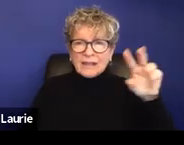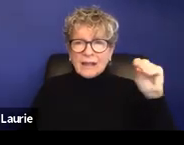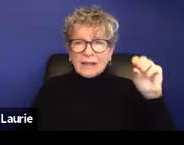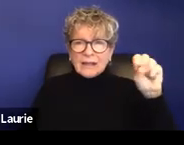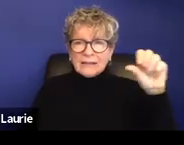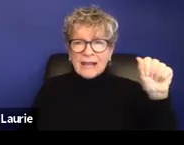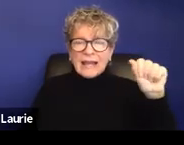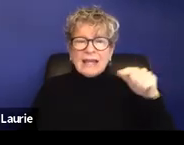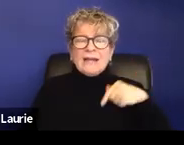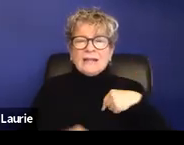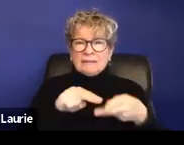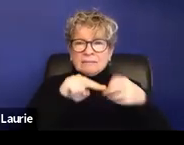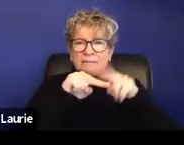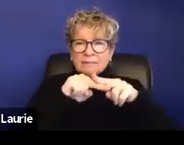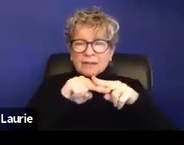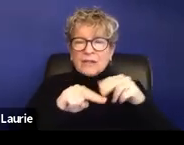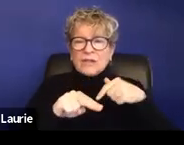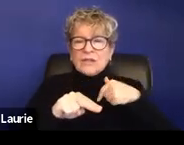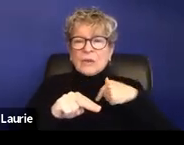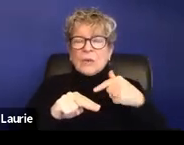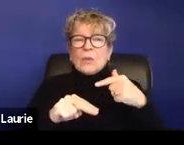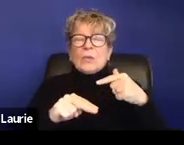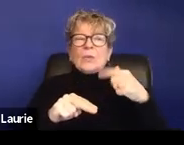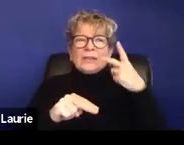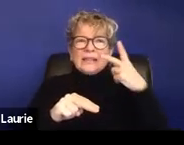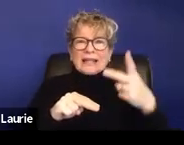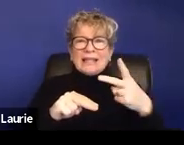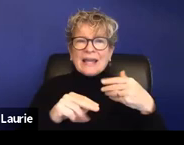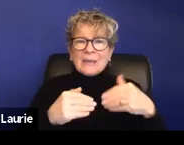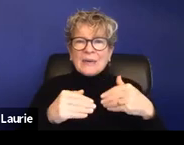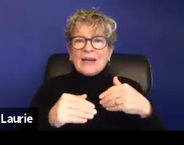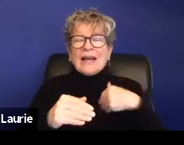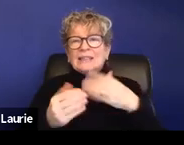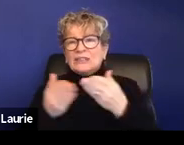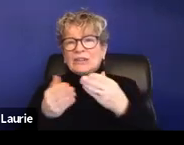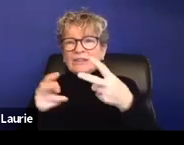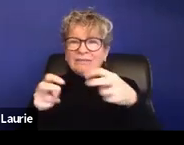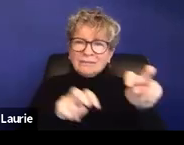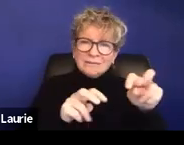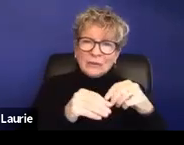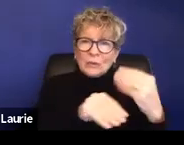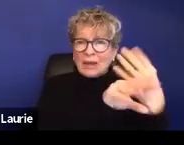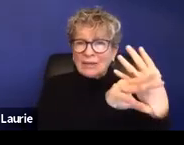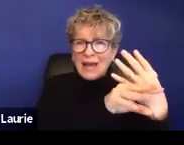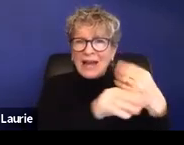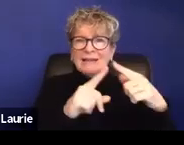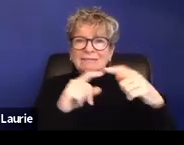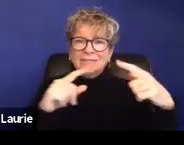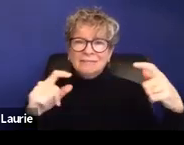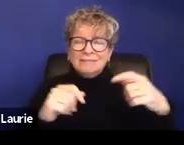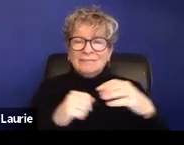the work and services are moving online, like telehealth and things like that. Um, so